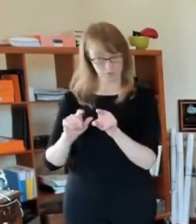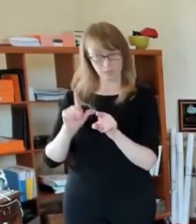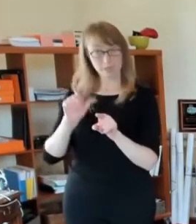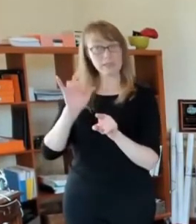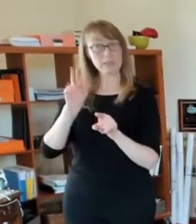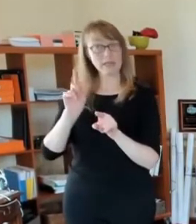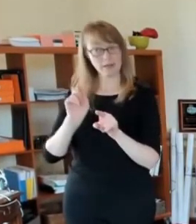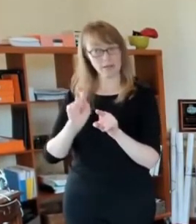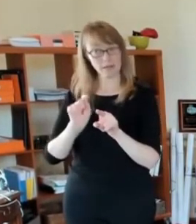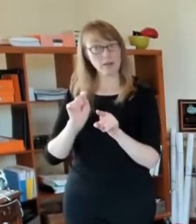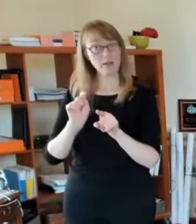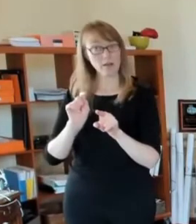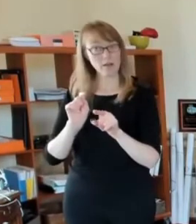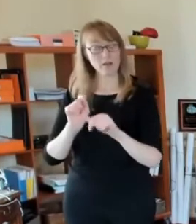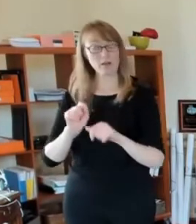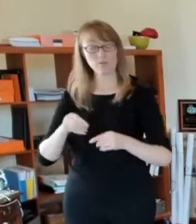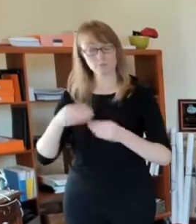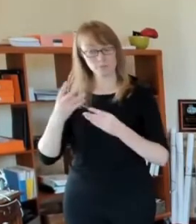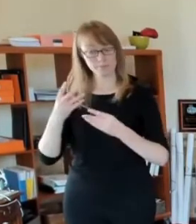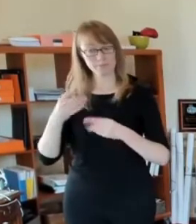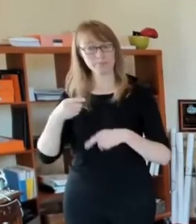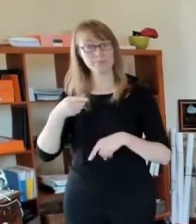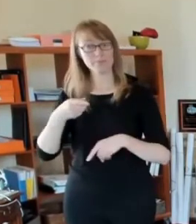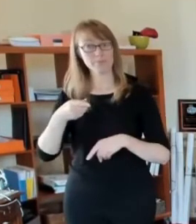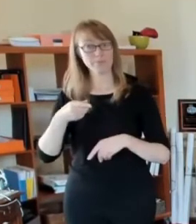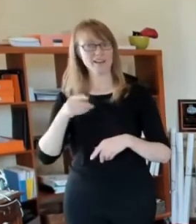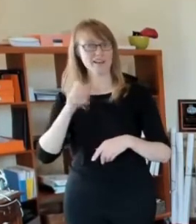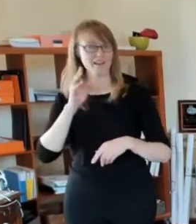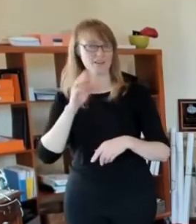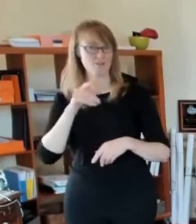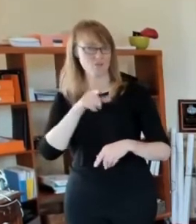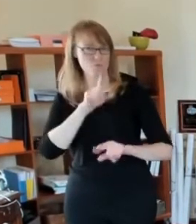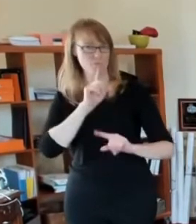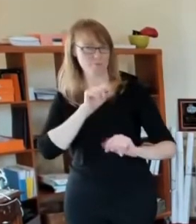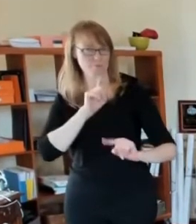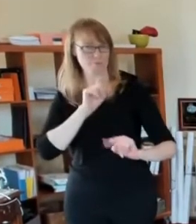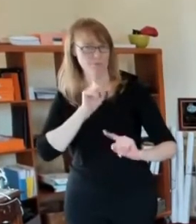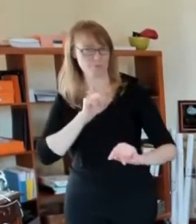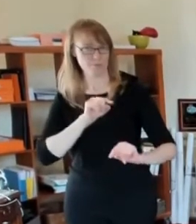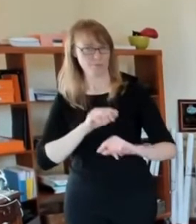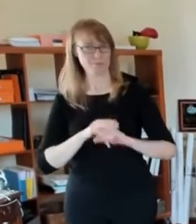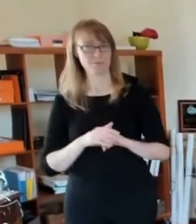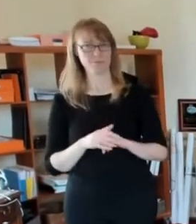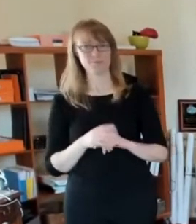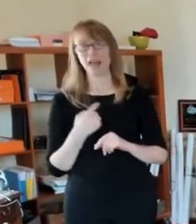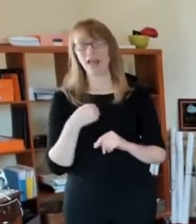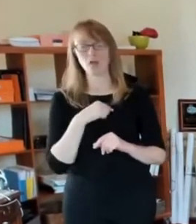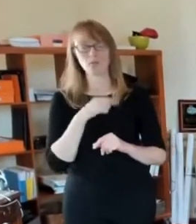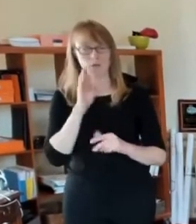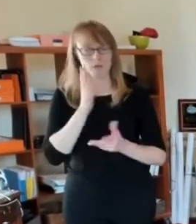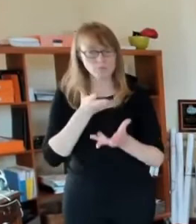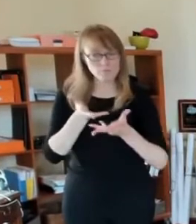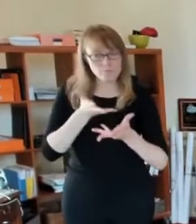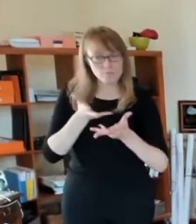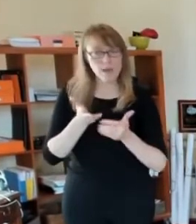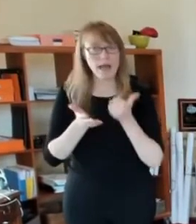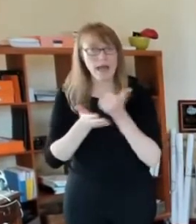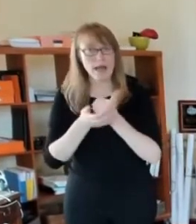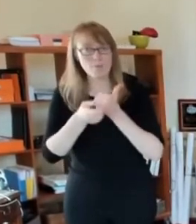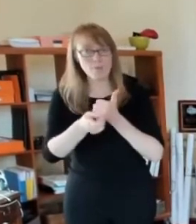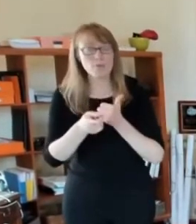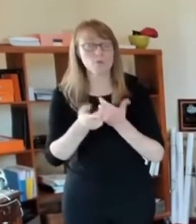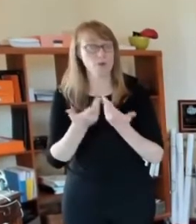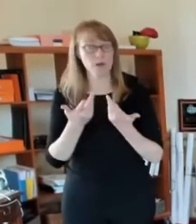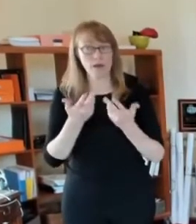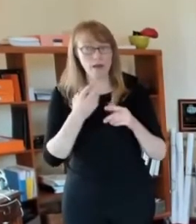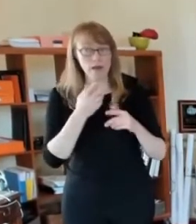information and then we will work with you to provide the documentation that's needed so that if you were